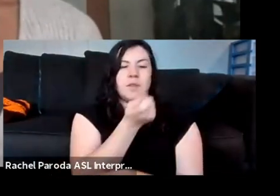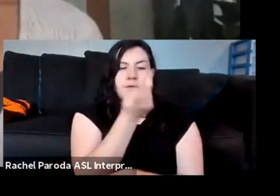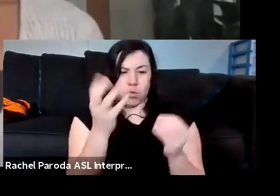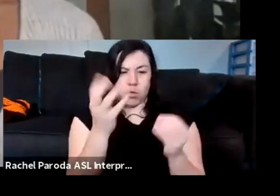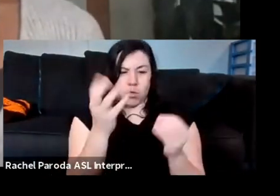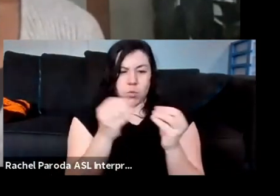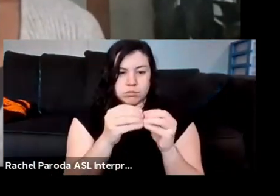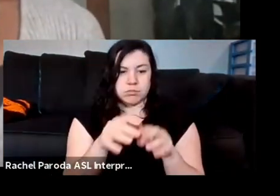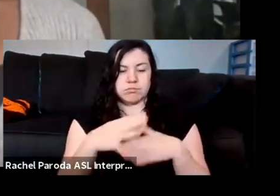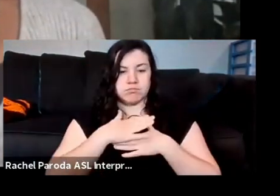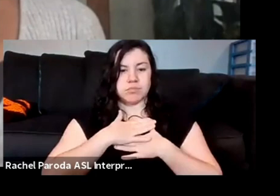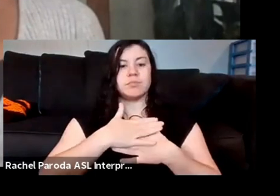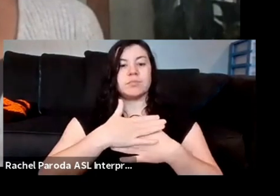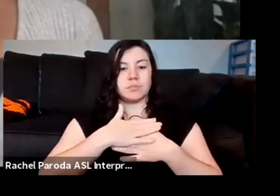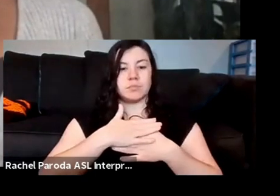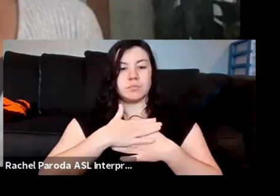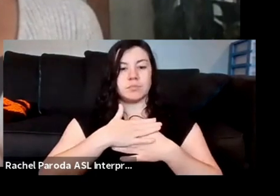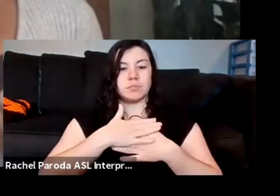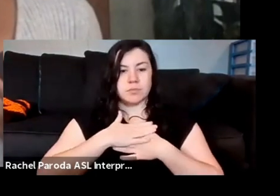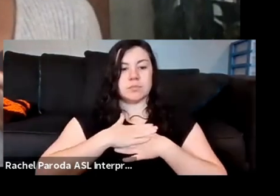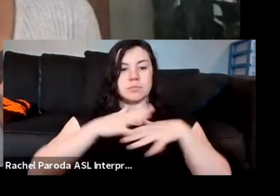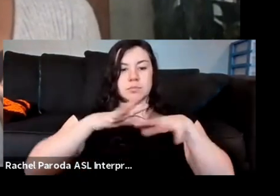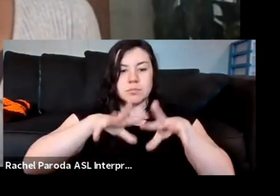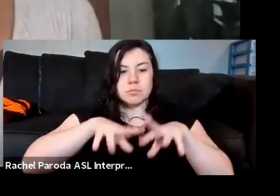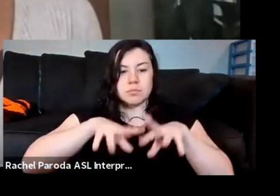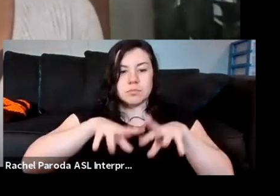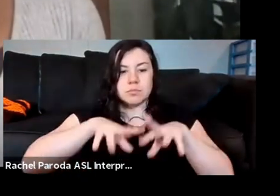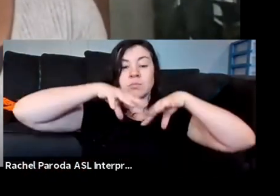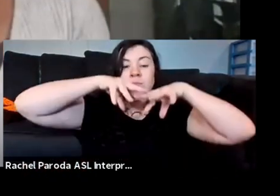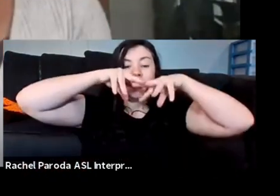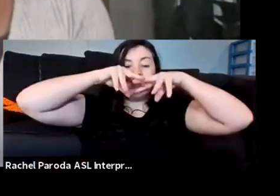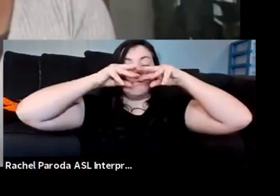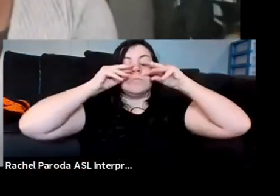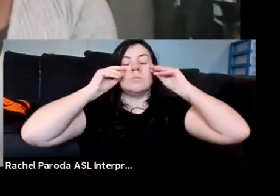breathing in, draw the breath in, feel the breath travel through the body to the heart space.